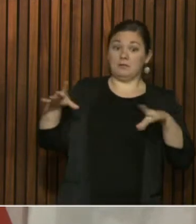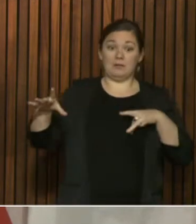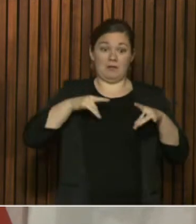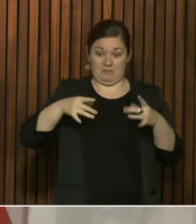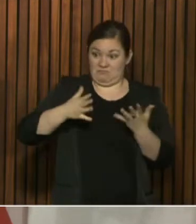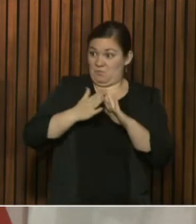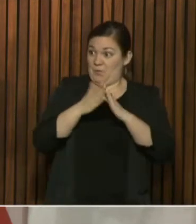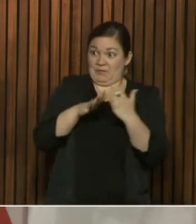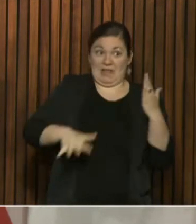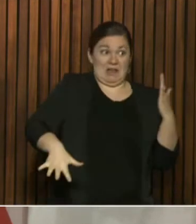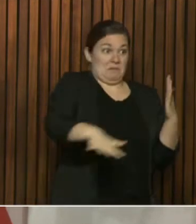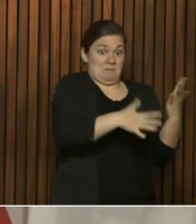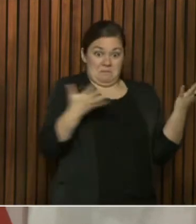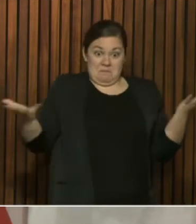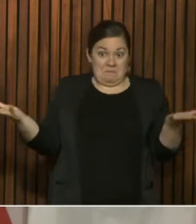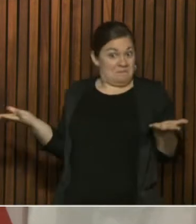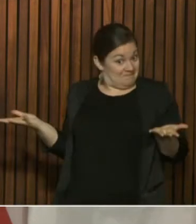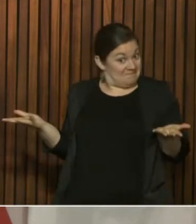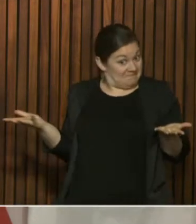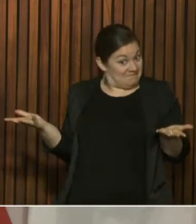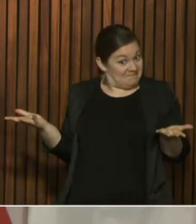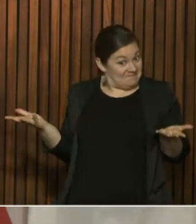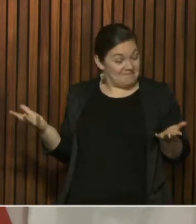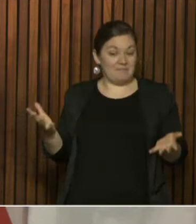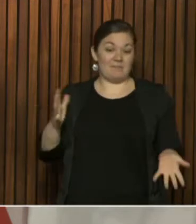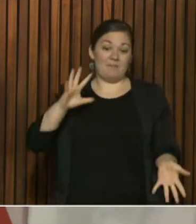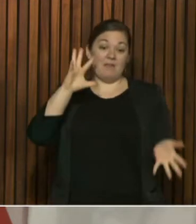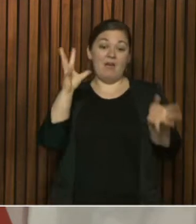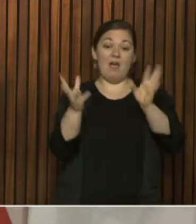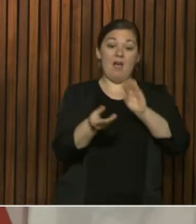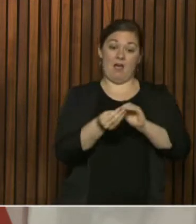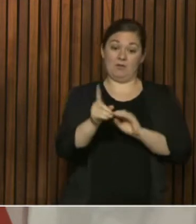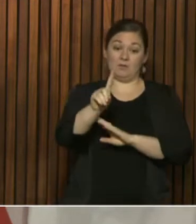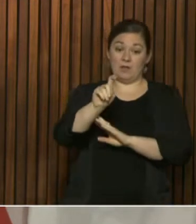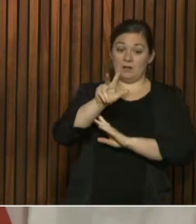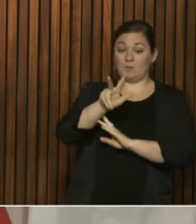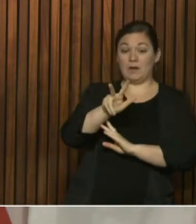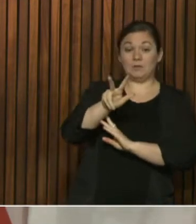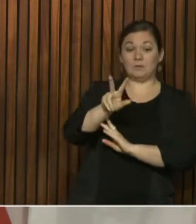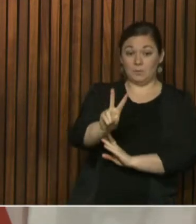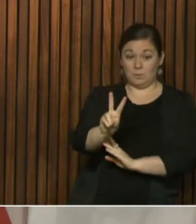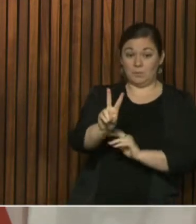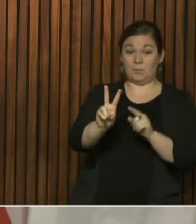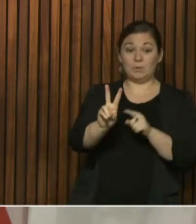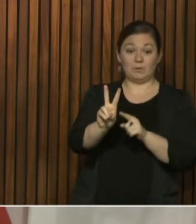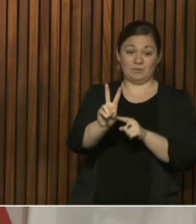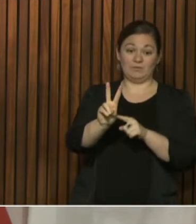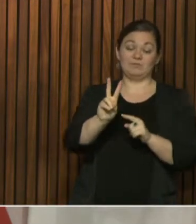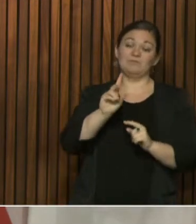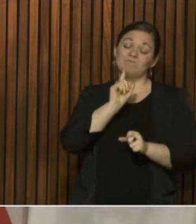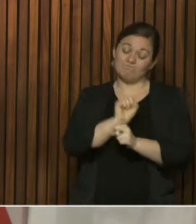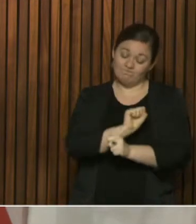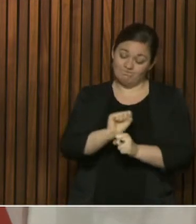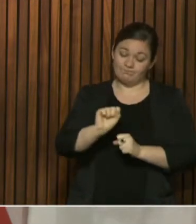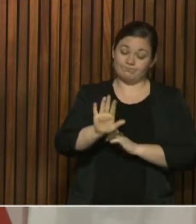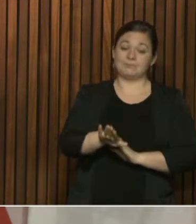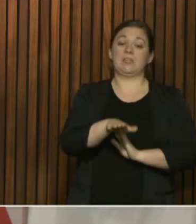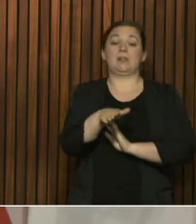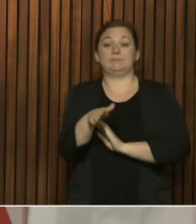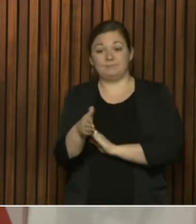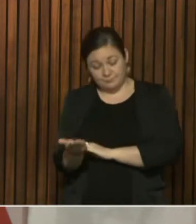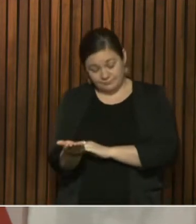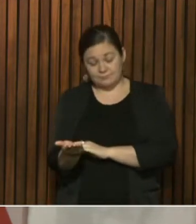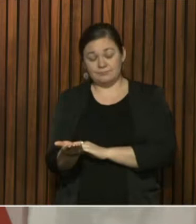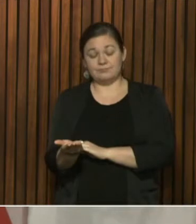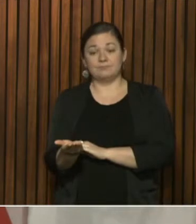At this point, unfortunately, there are 132 cases that have passed away. And we